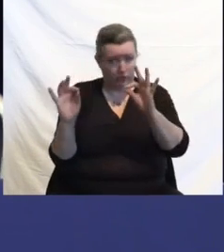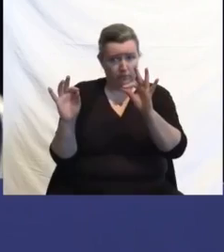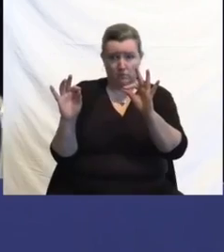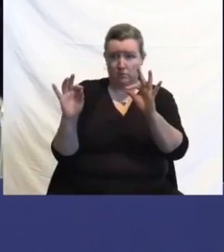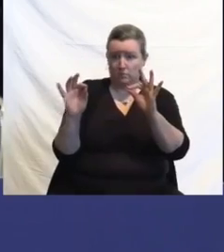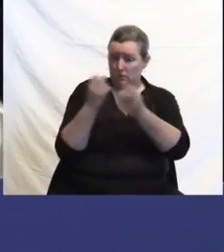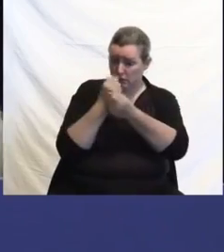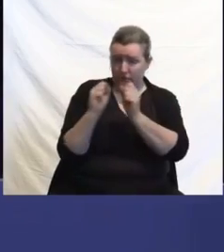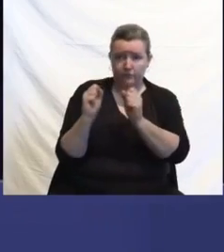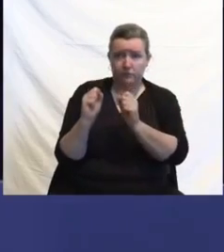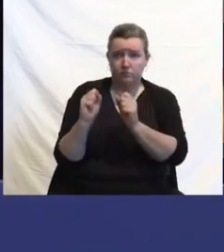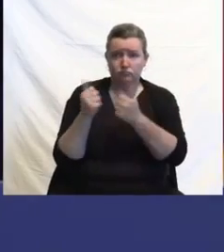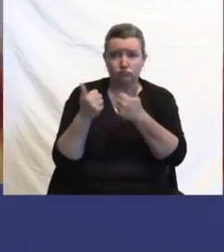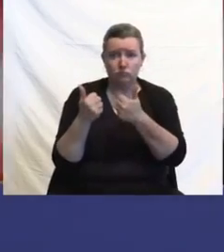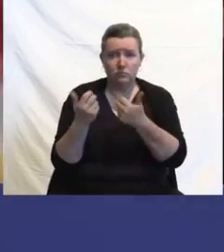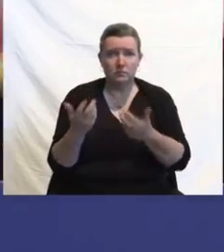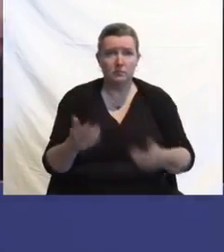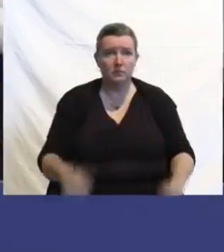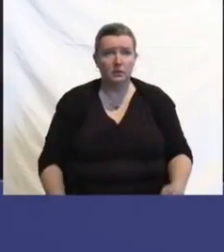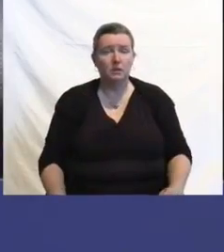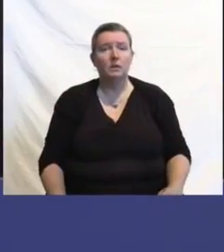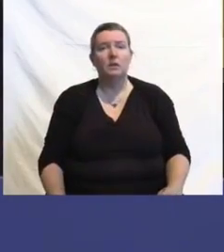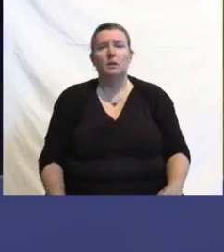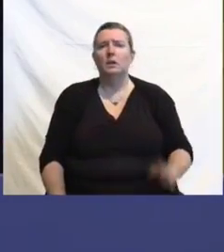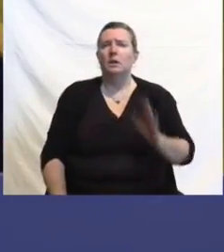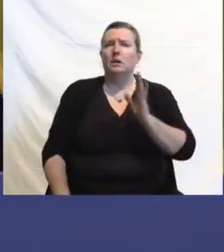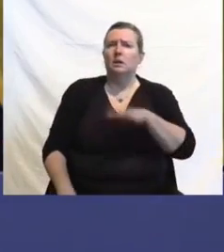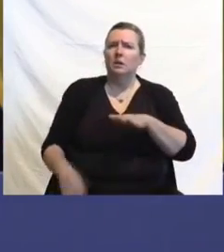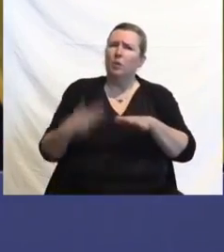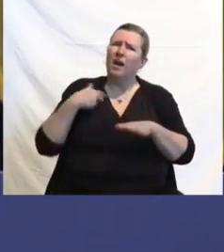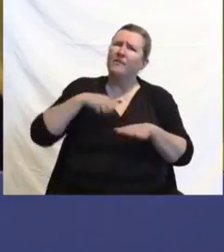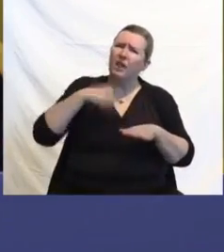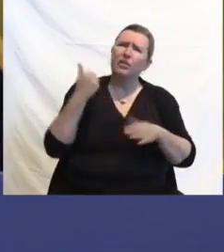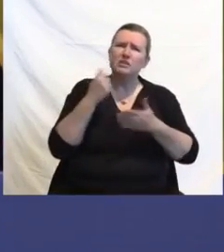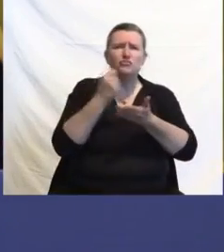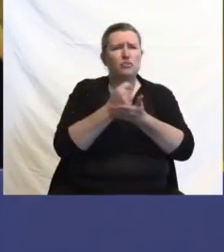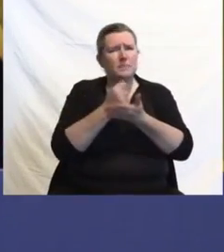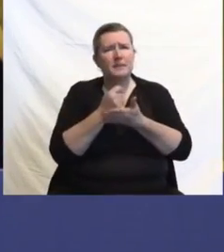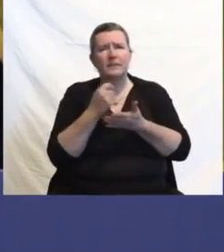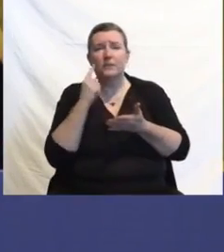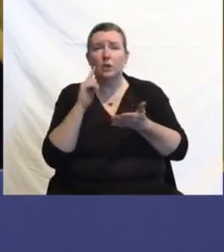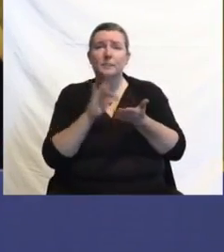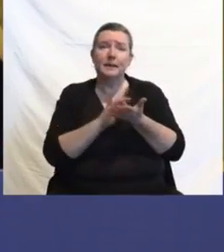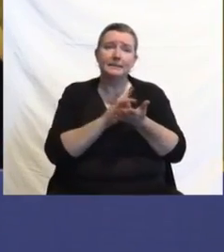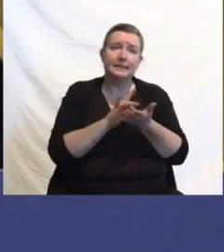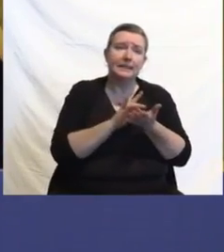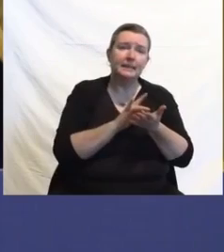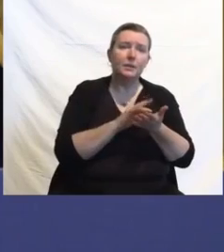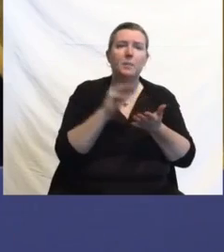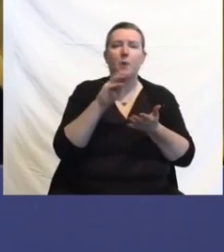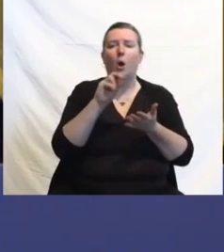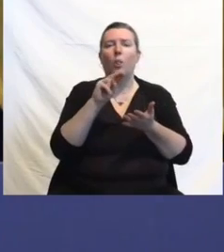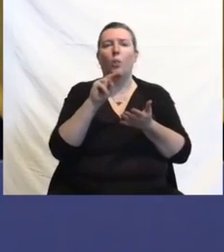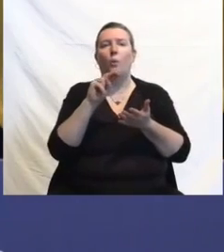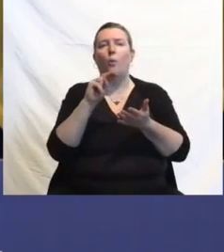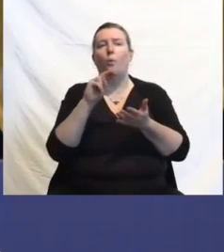Pat also reminds me, Judy, we've got other treatments, monoclonal antibodies, which we didn't have. We've got the